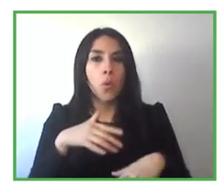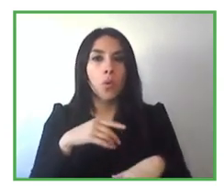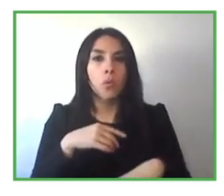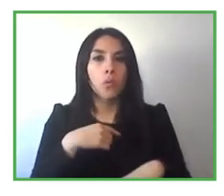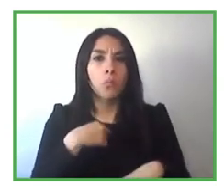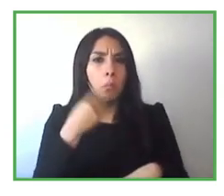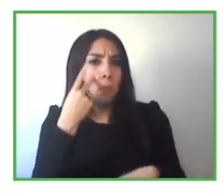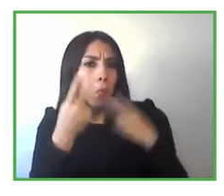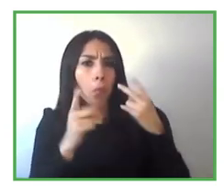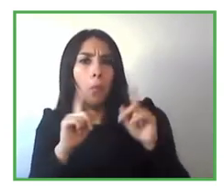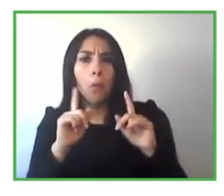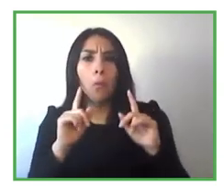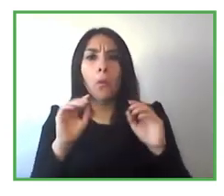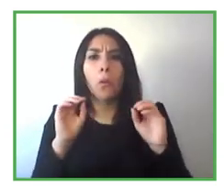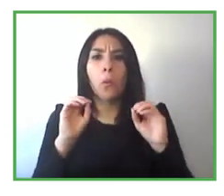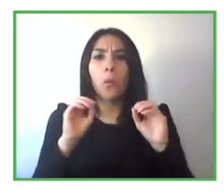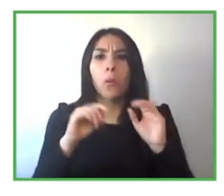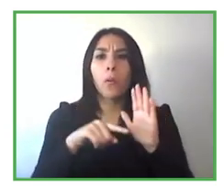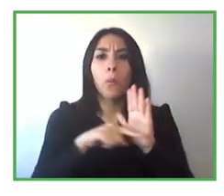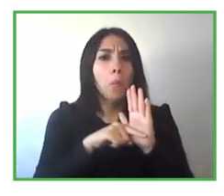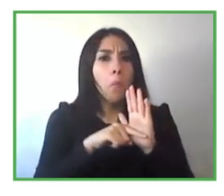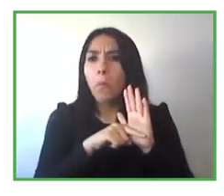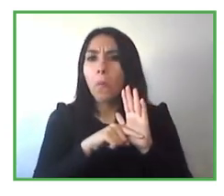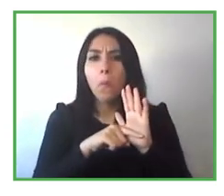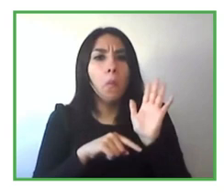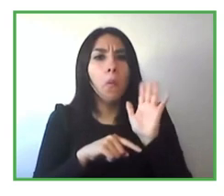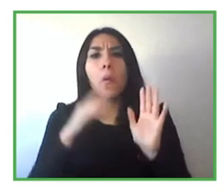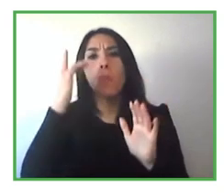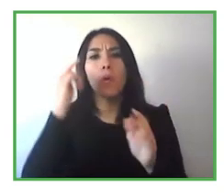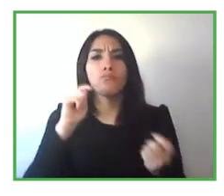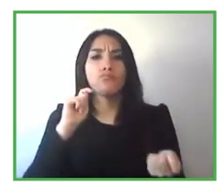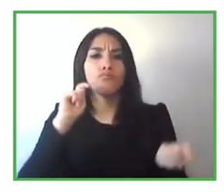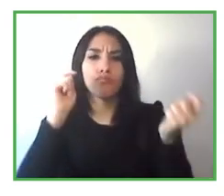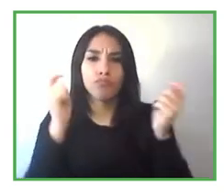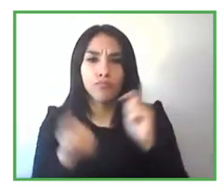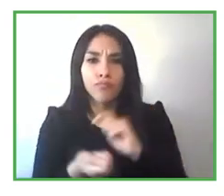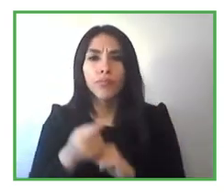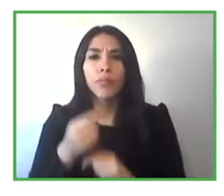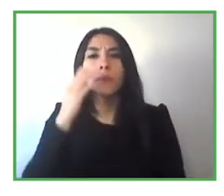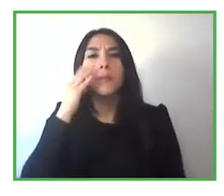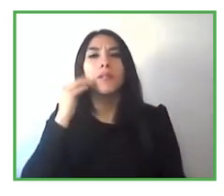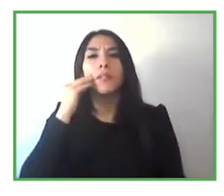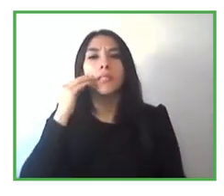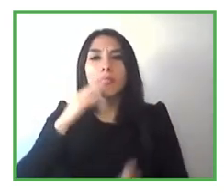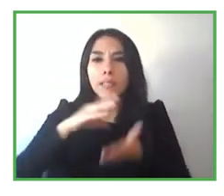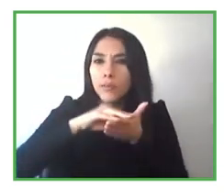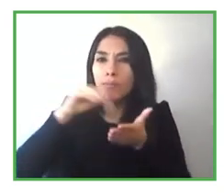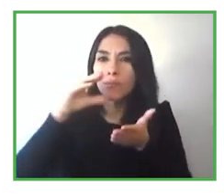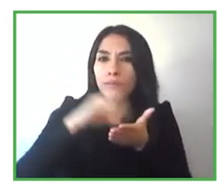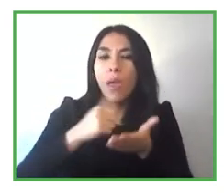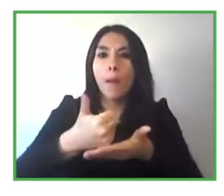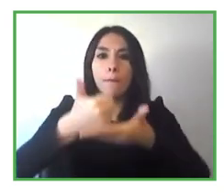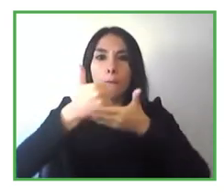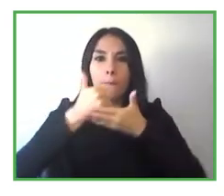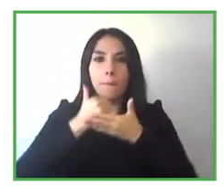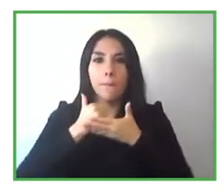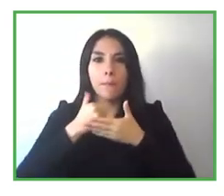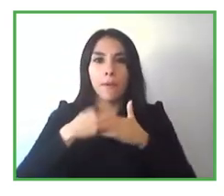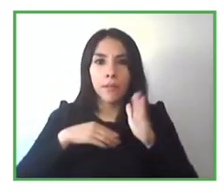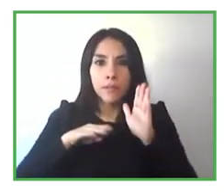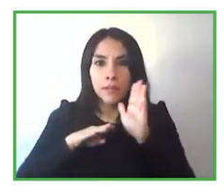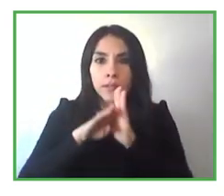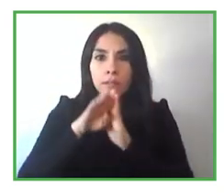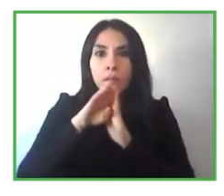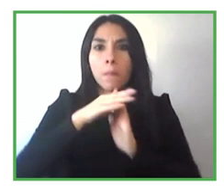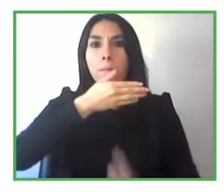and it helps us to make the program better and to evolve it and what we did find this year was because of the covid pandemic